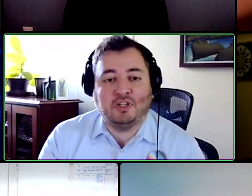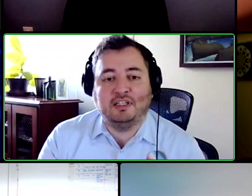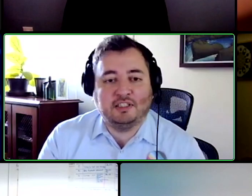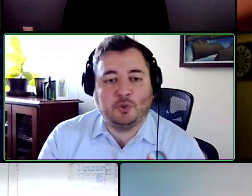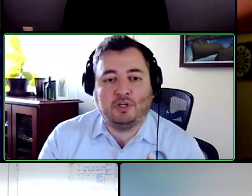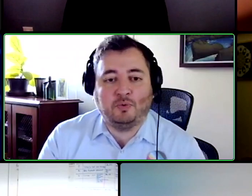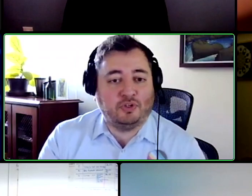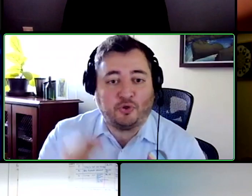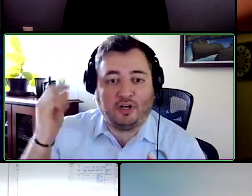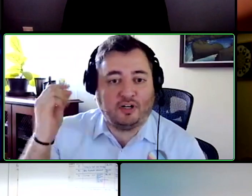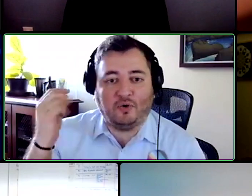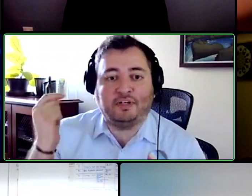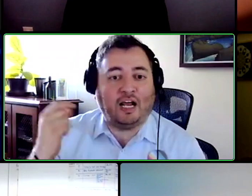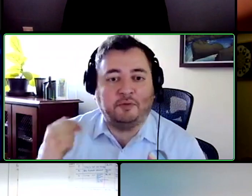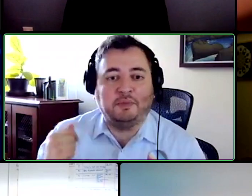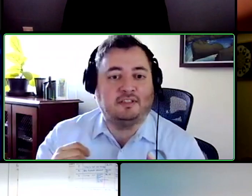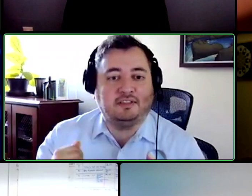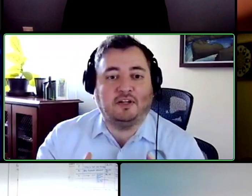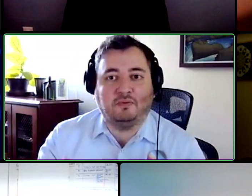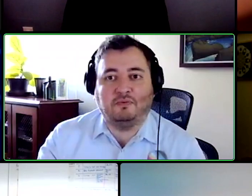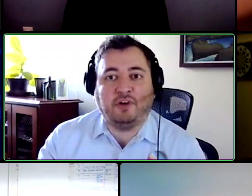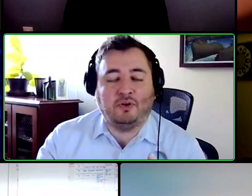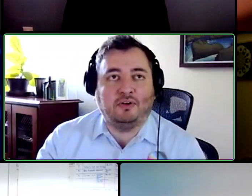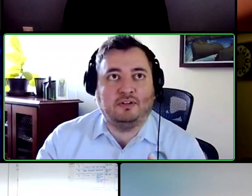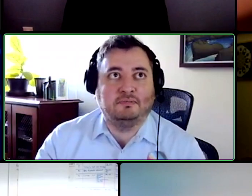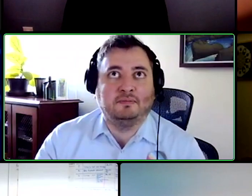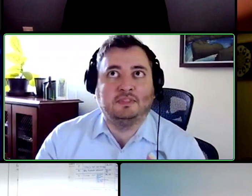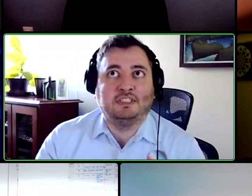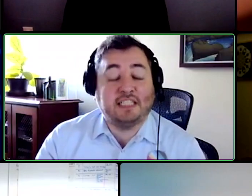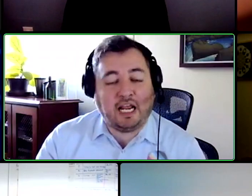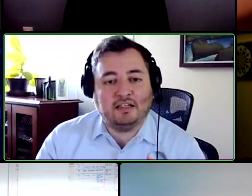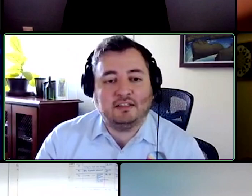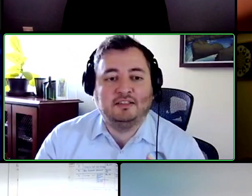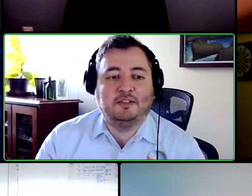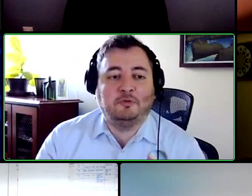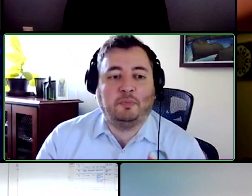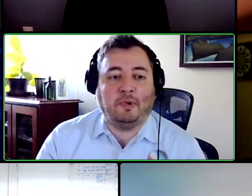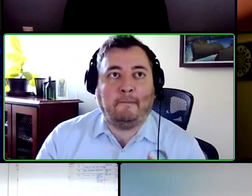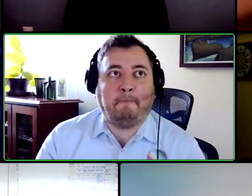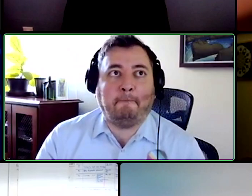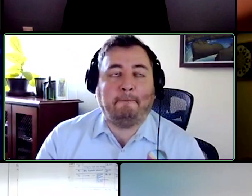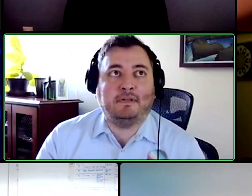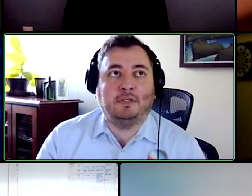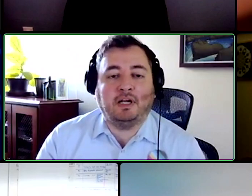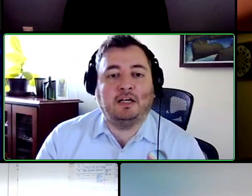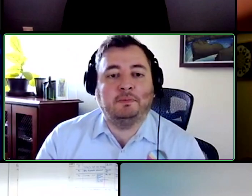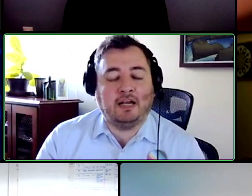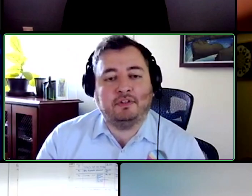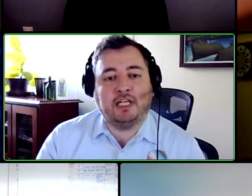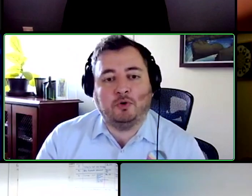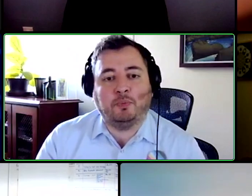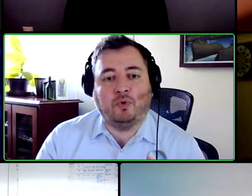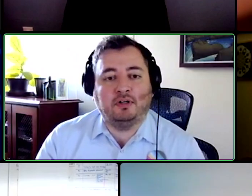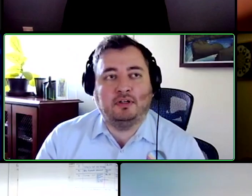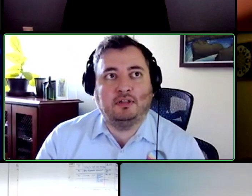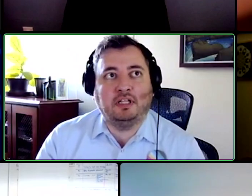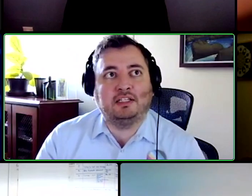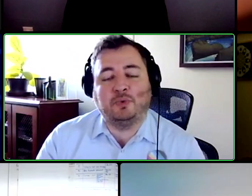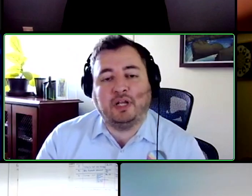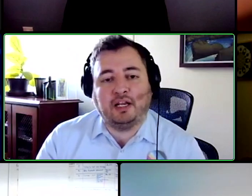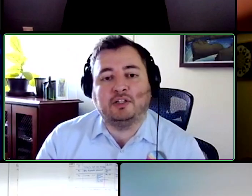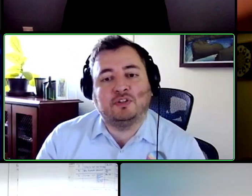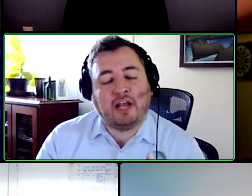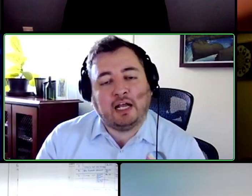emergency situations where you're trying to go all the time is you know very scant but sometimes having that before